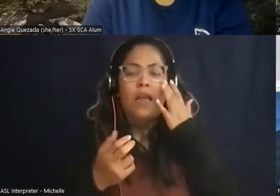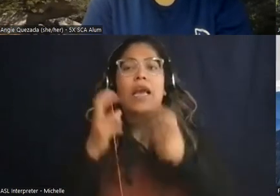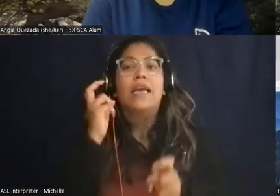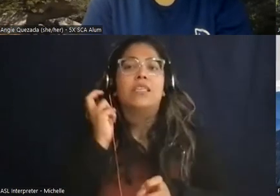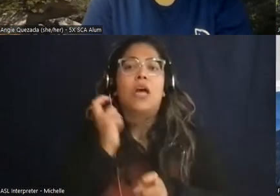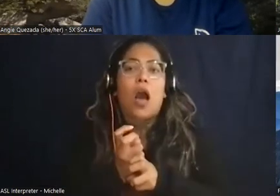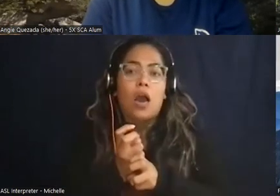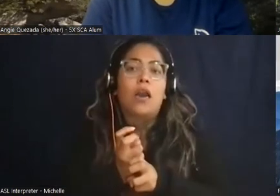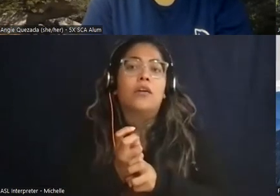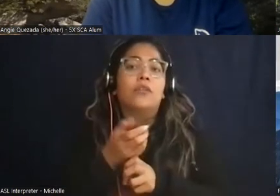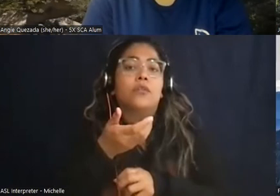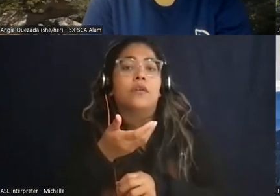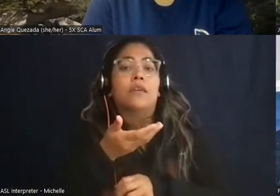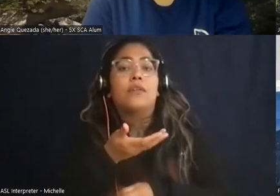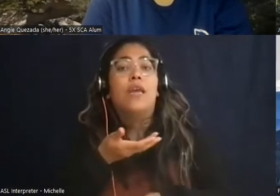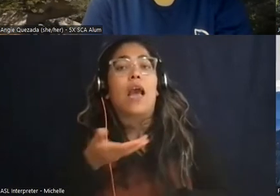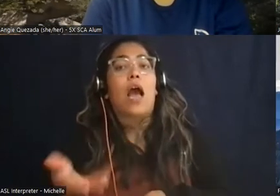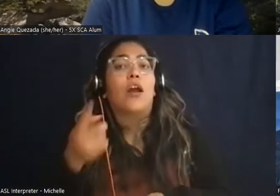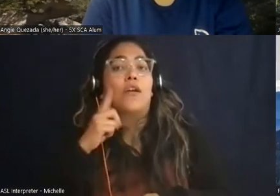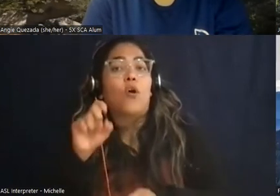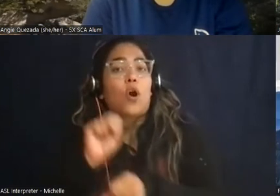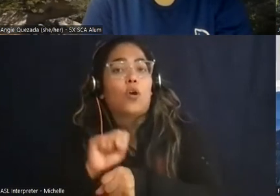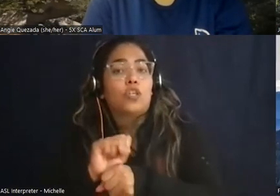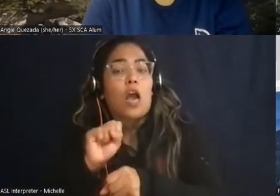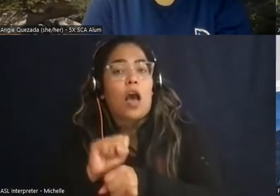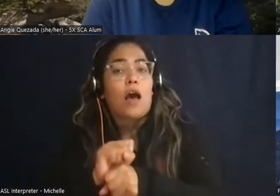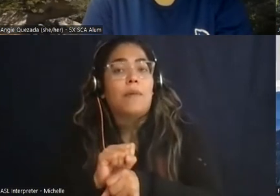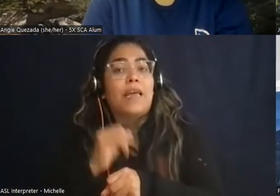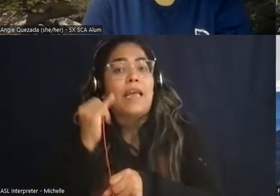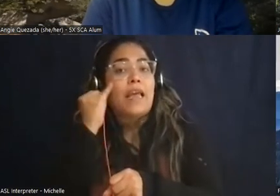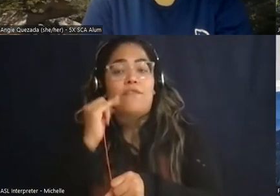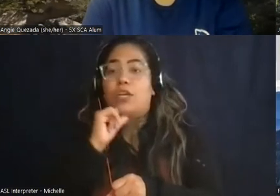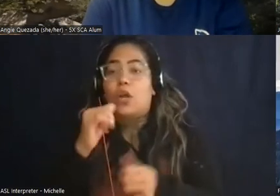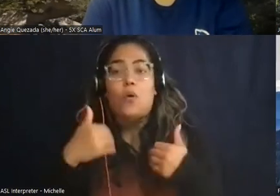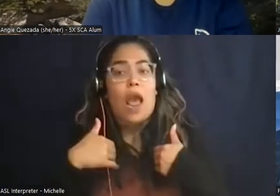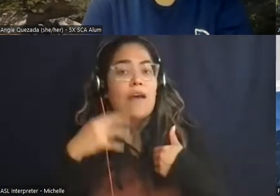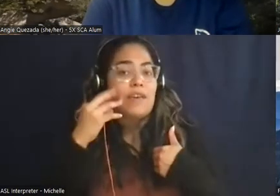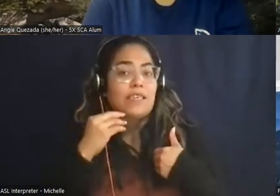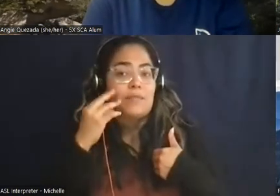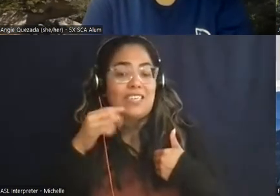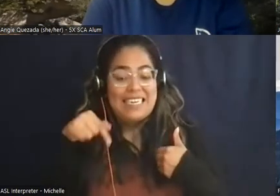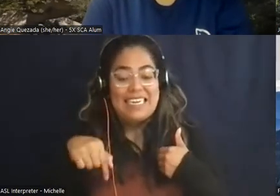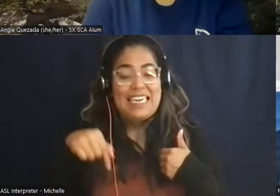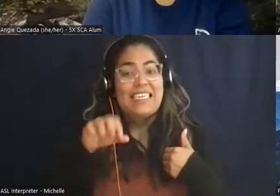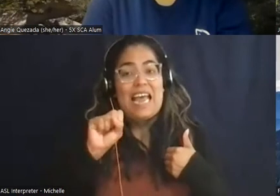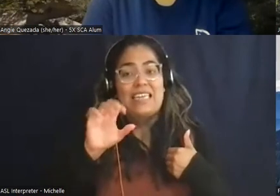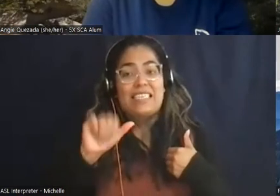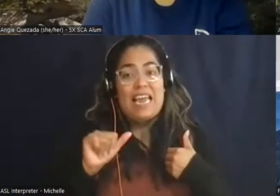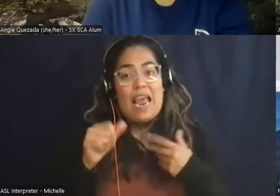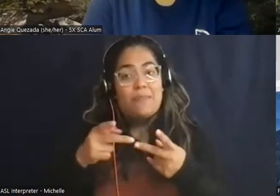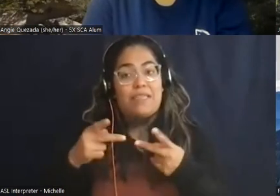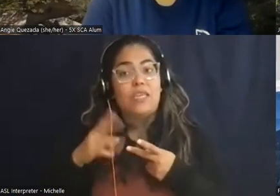with no experience these sca positions give you a chance to get experience in your